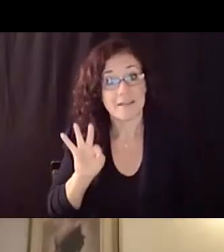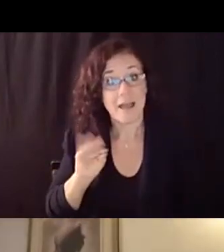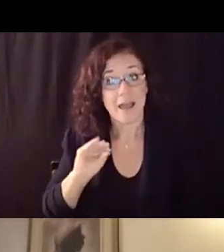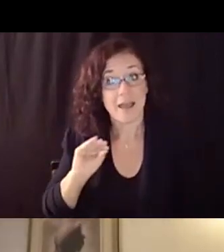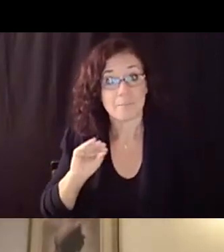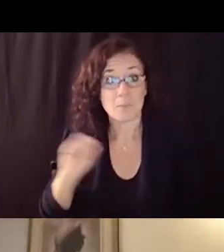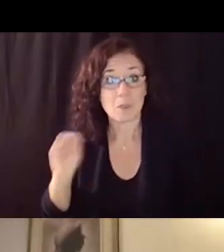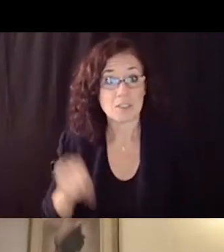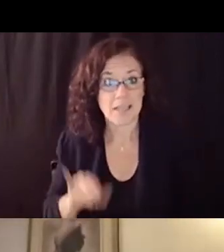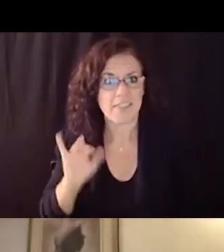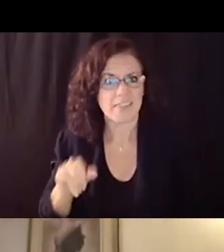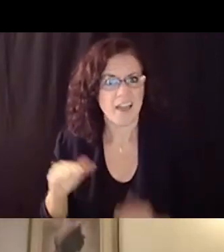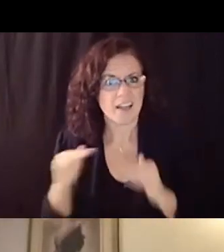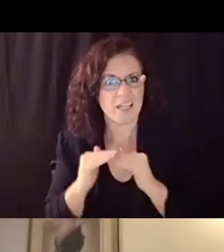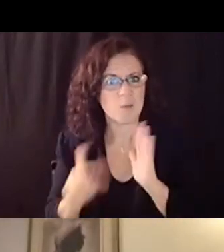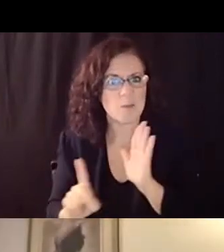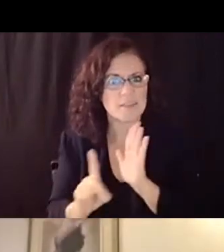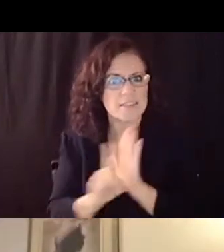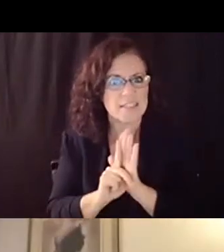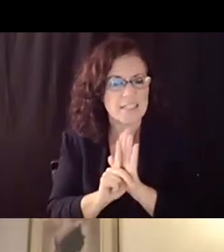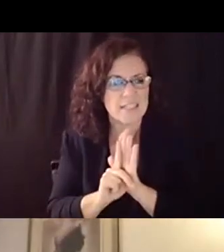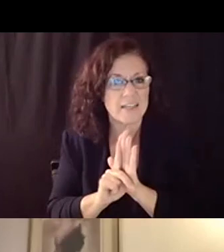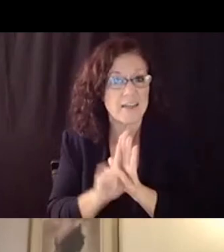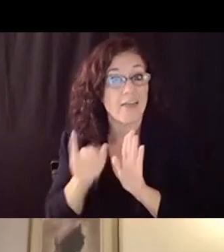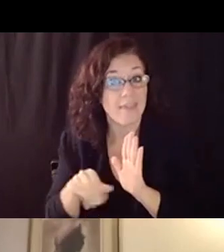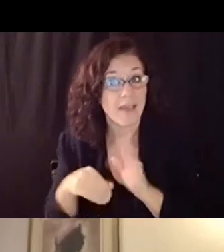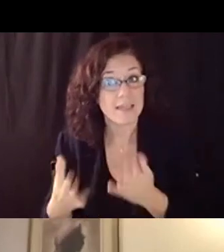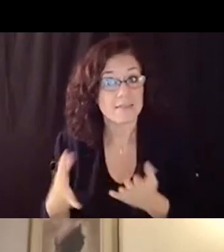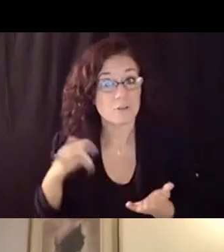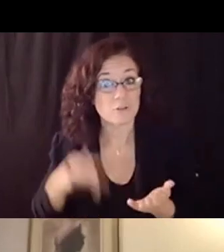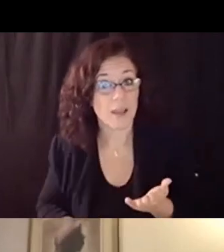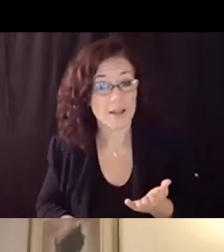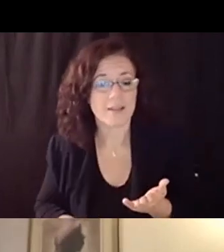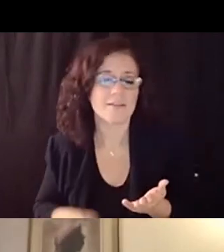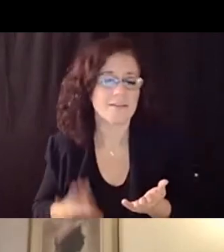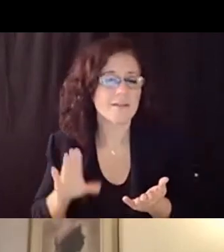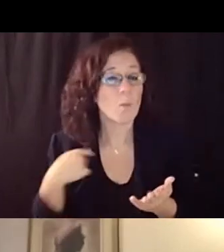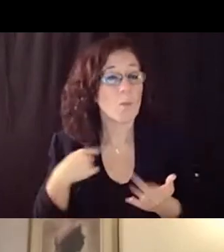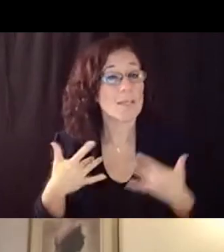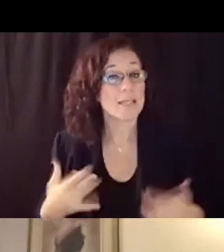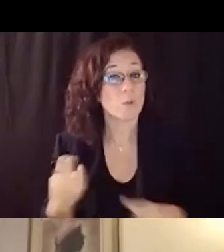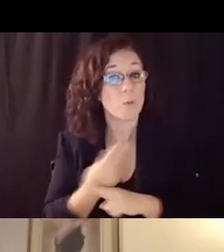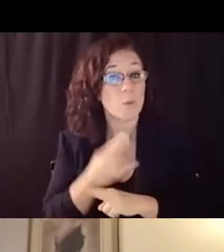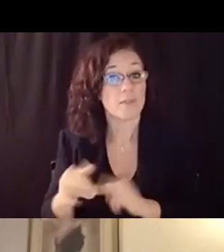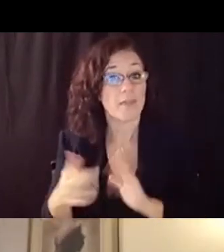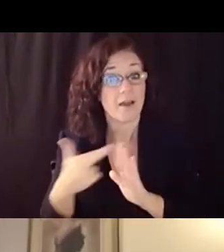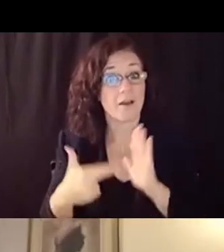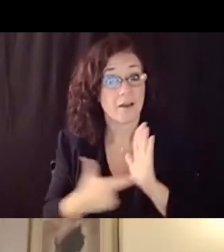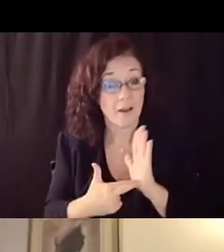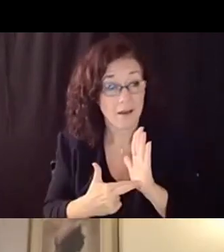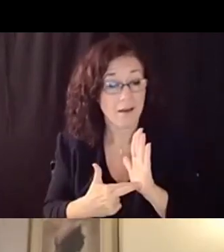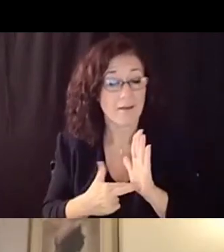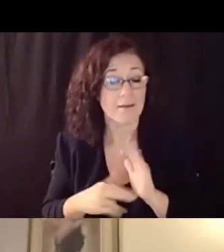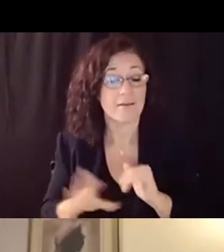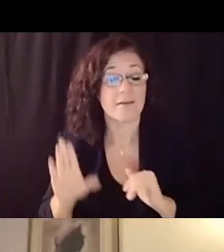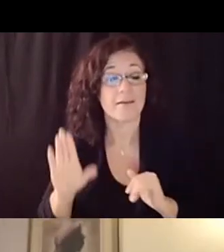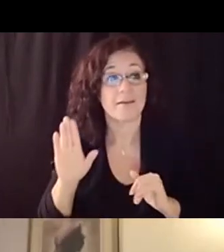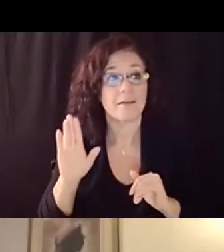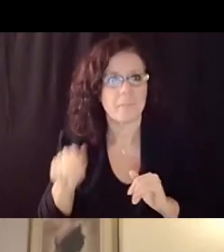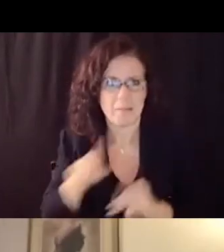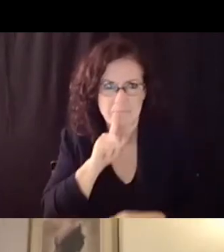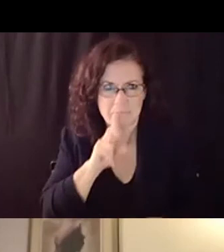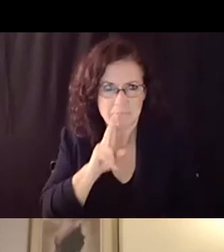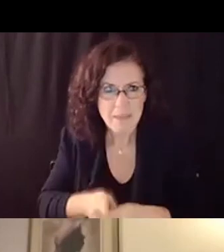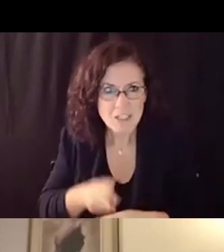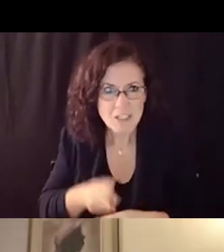we're used to using right often in secondary but it's not stipulated by this policy so this policy is really meant to